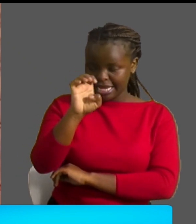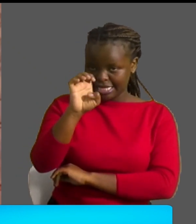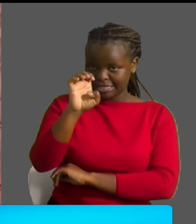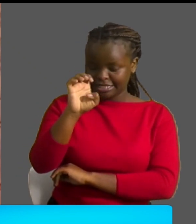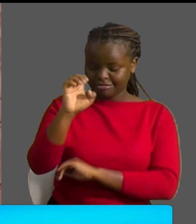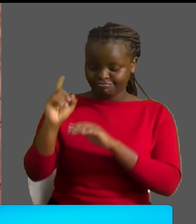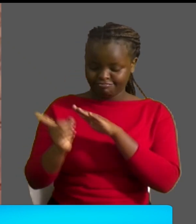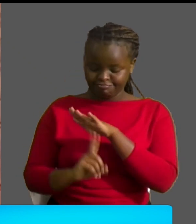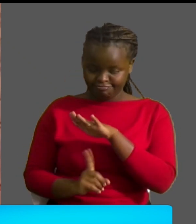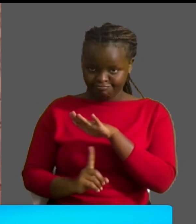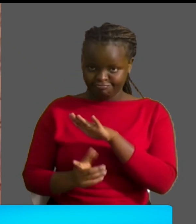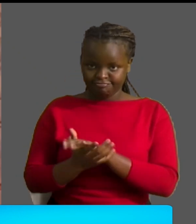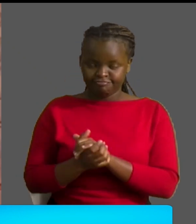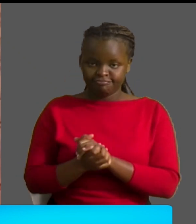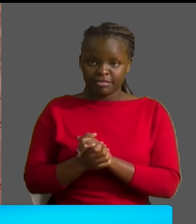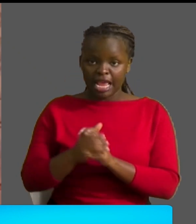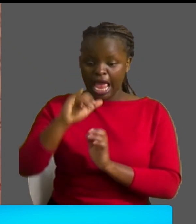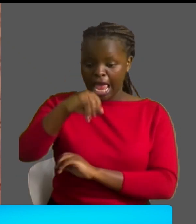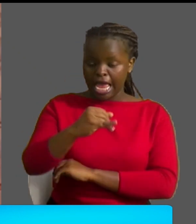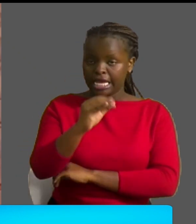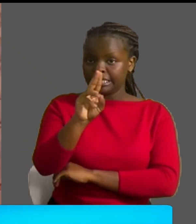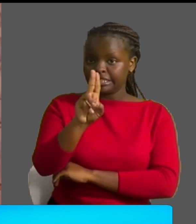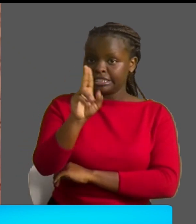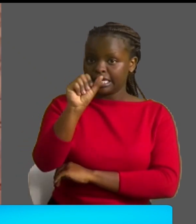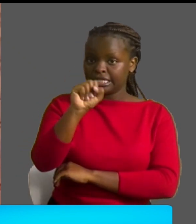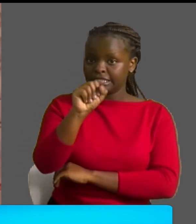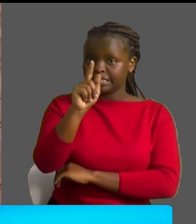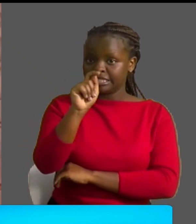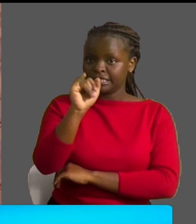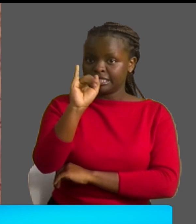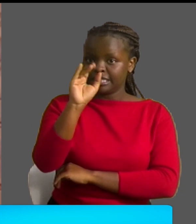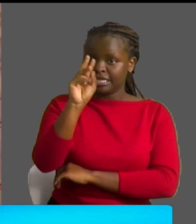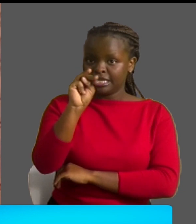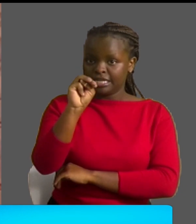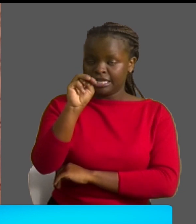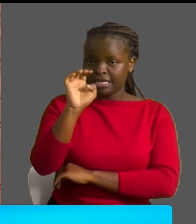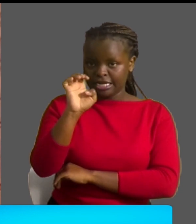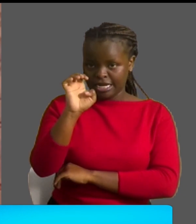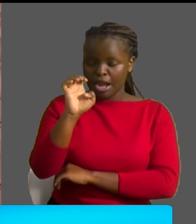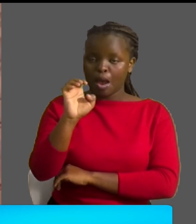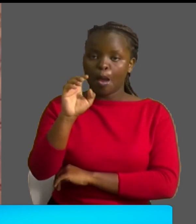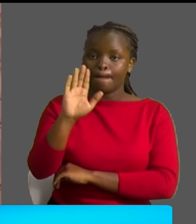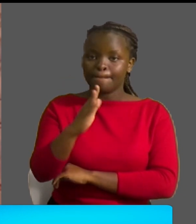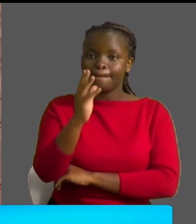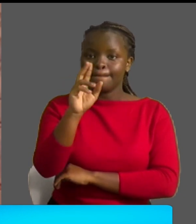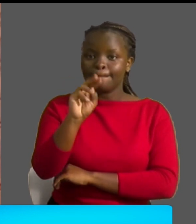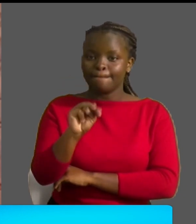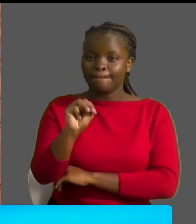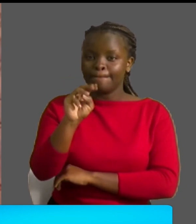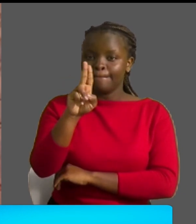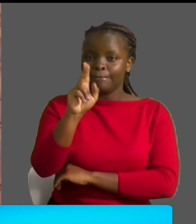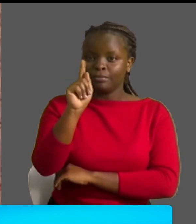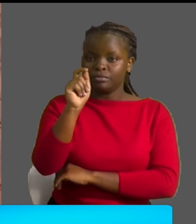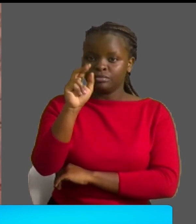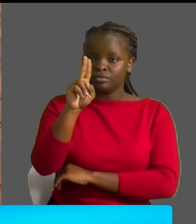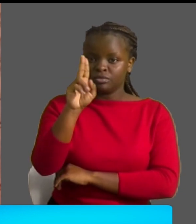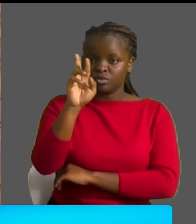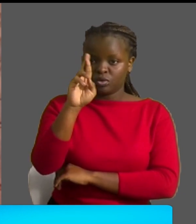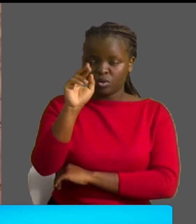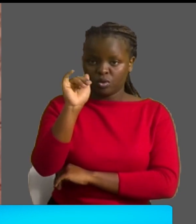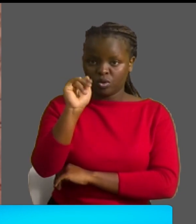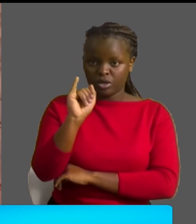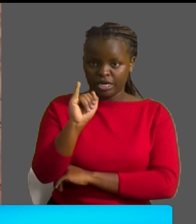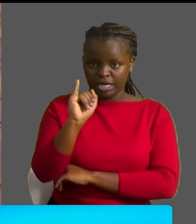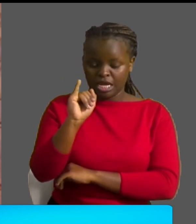The Honourable Justin Bidan Njoka Muturi, Ministry of Public Service and Human Capital